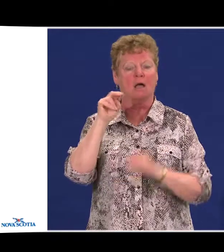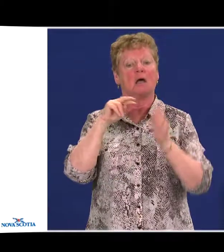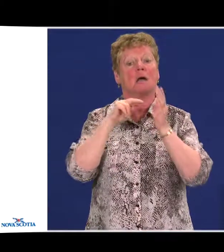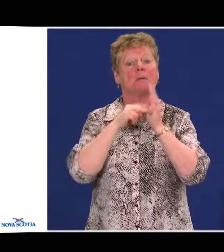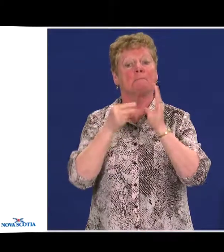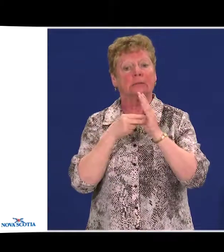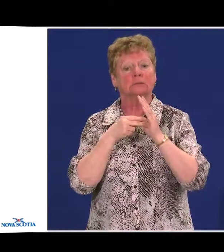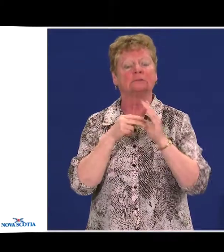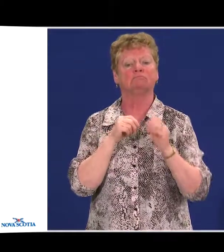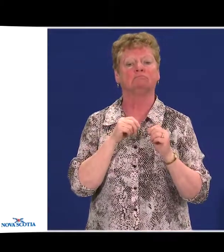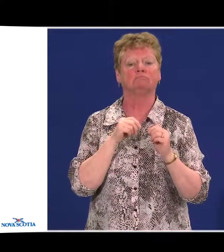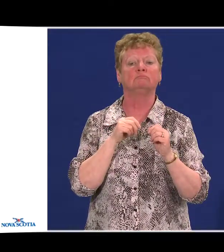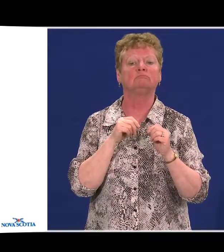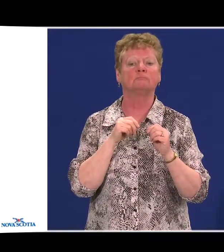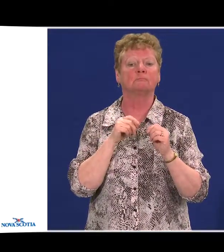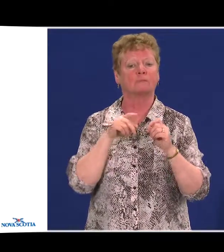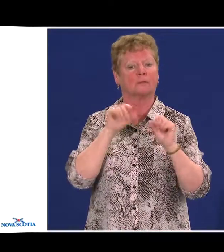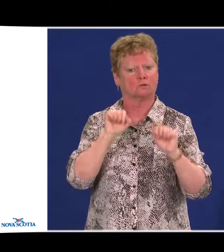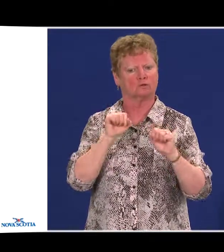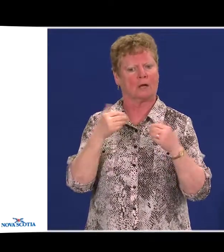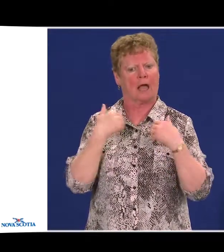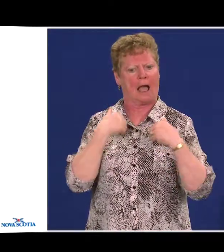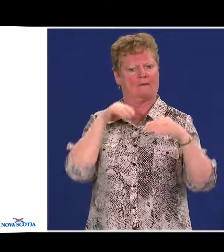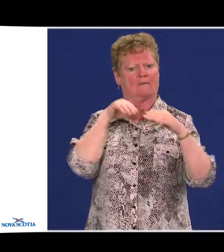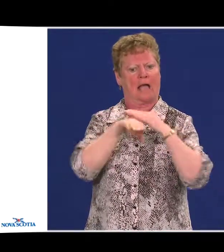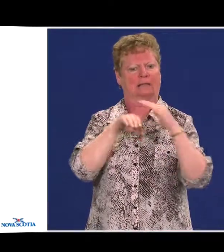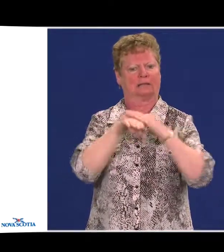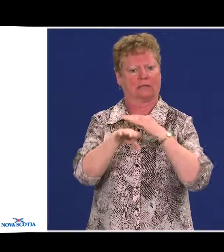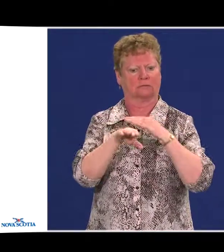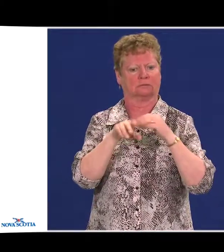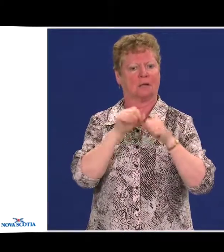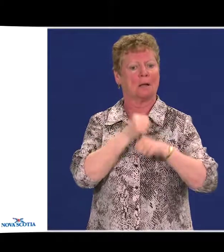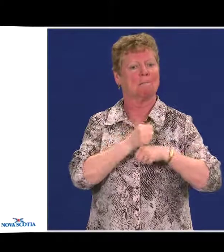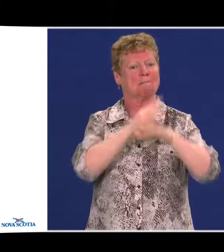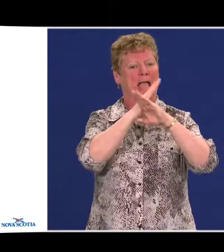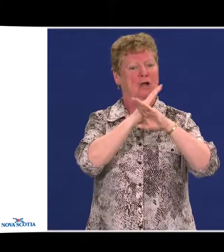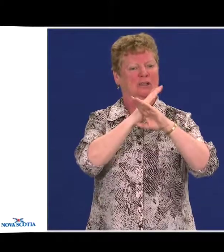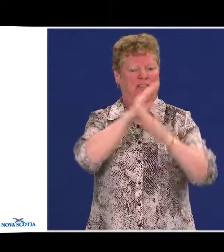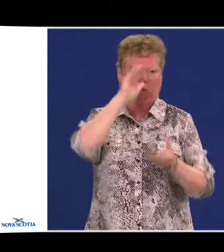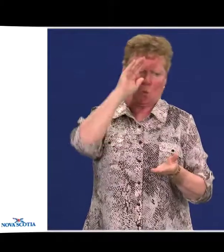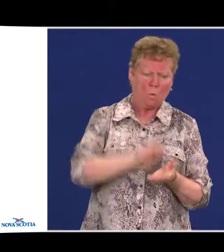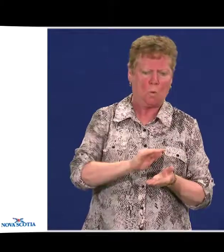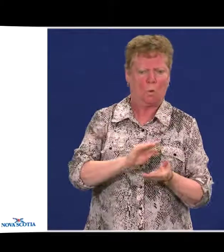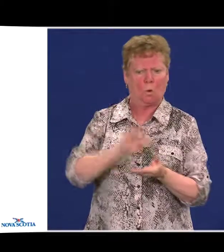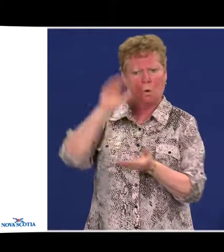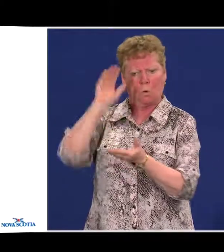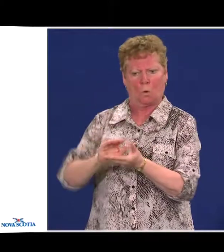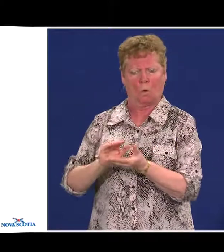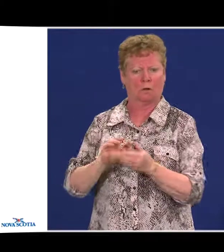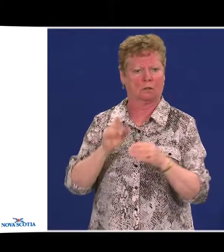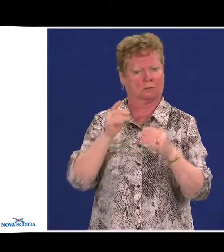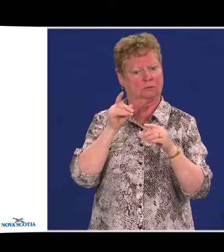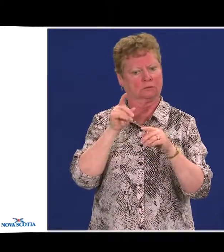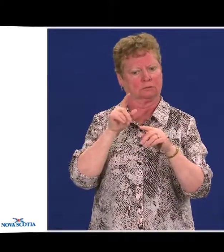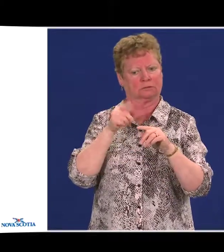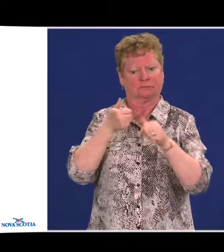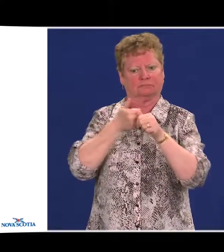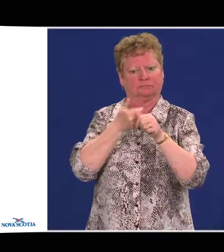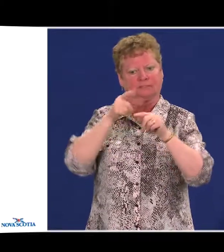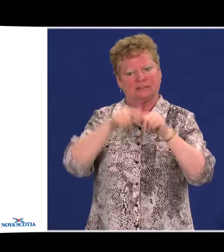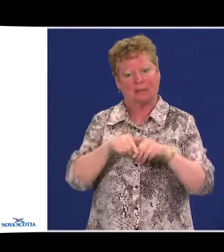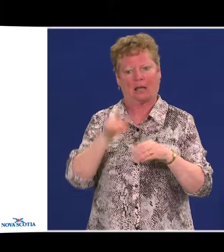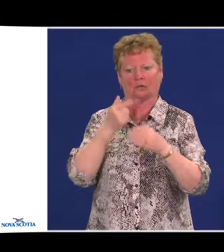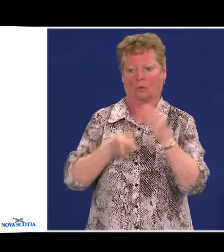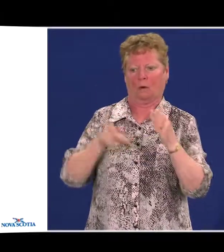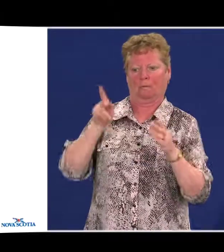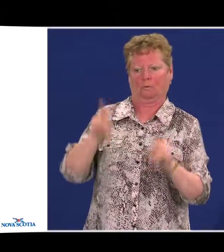provided in a manner that minimizes barriers and differences based on a person's functional